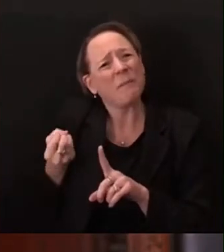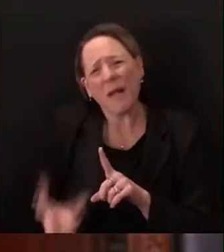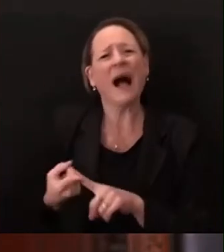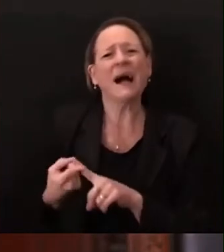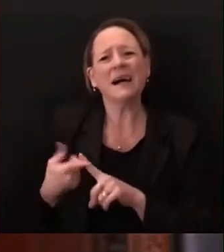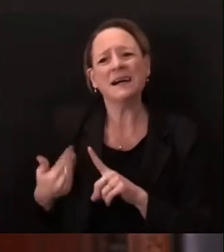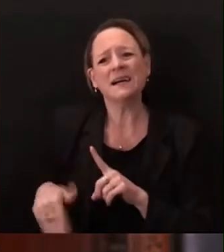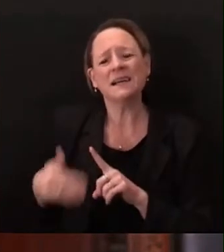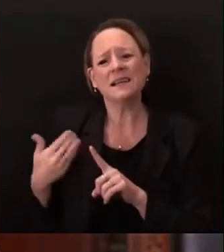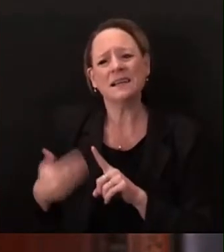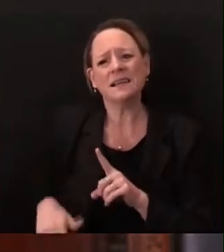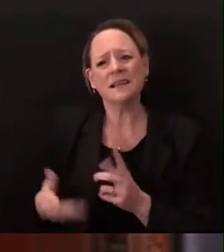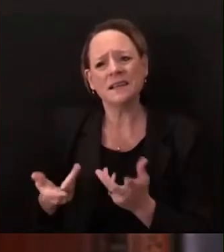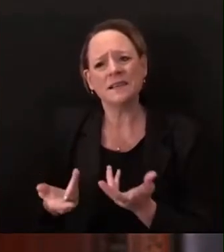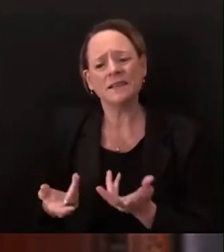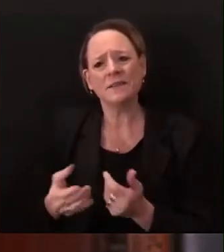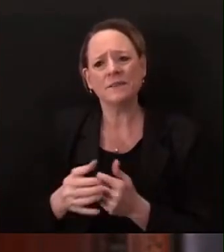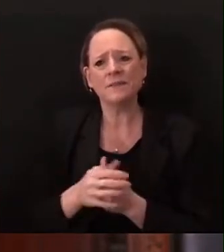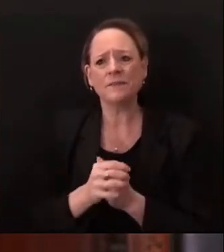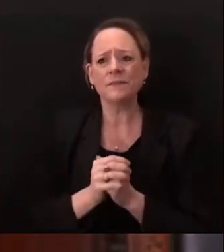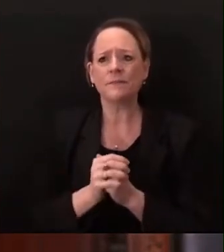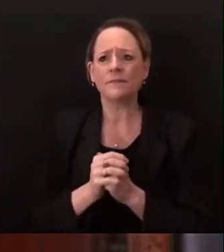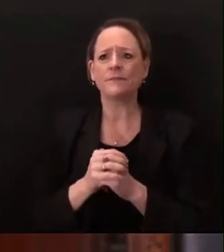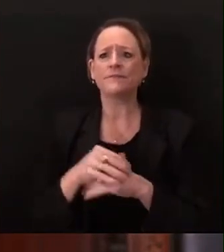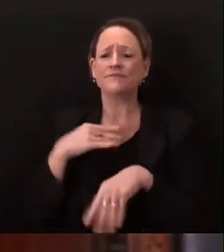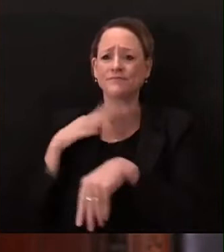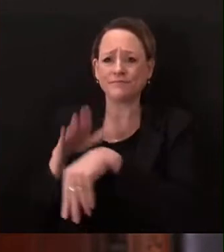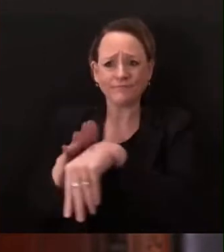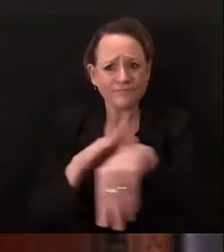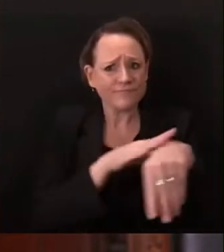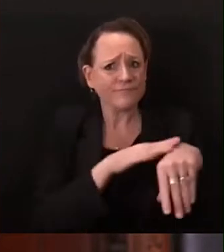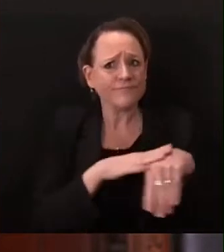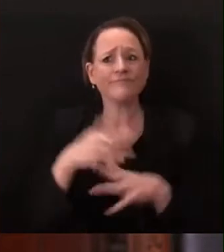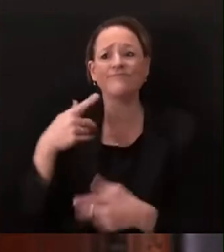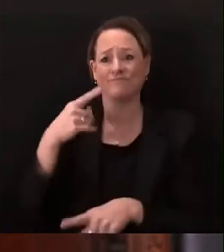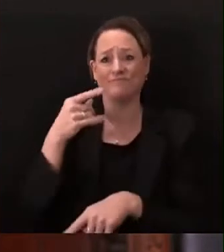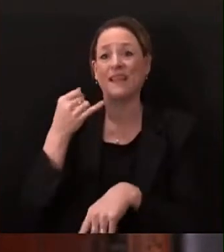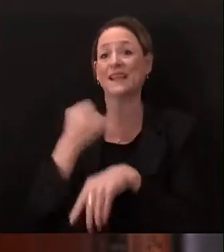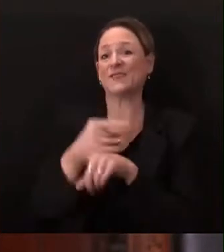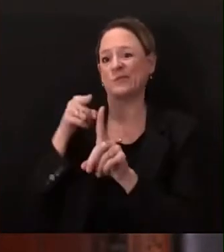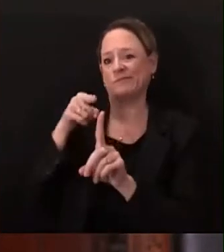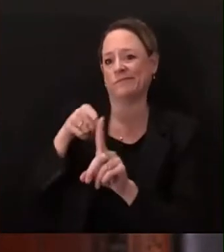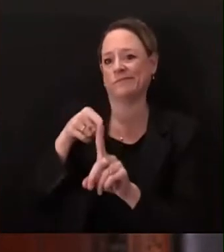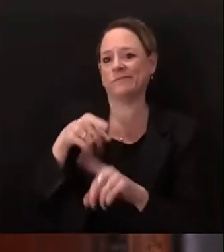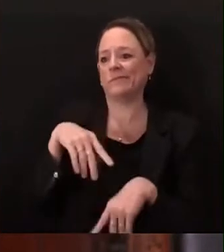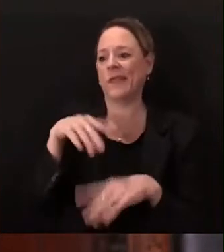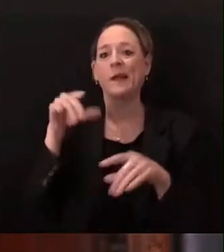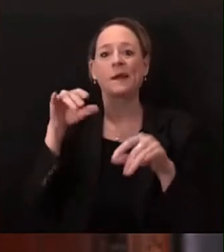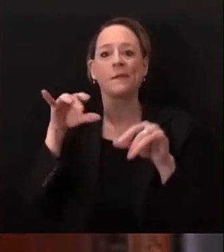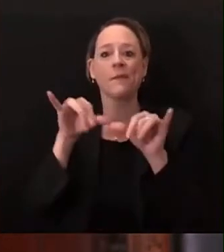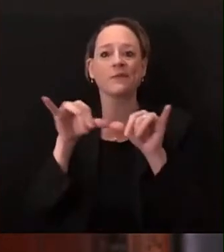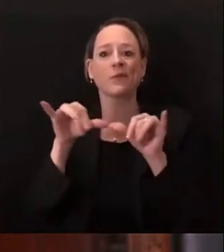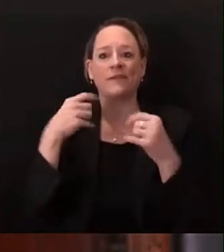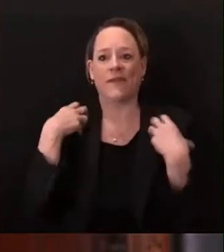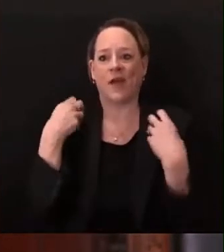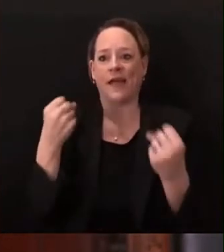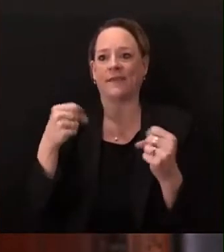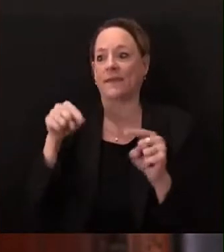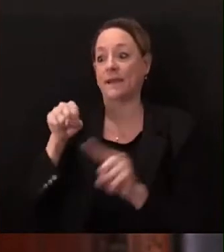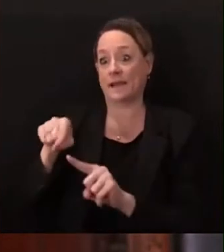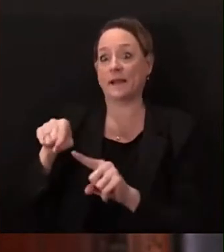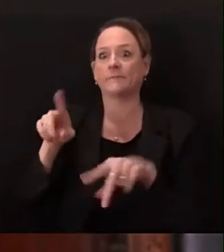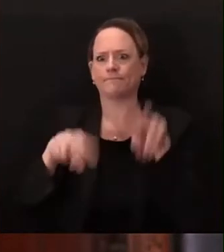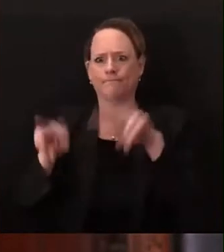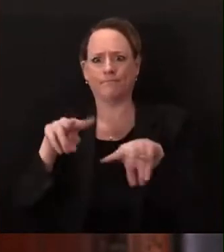metrics and evaluation estimates that if we continue on the path we're on wisconsin could see 5 000 deaths by the